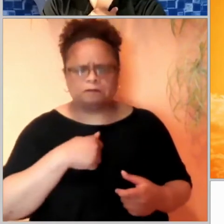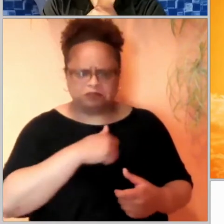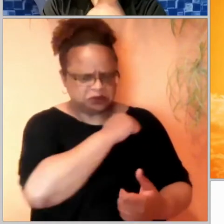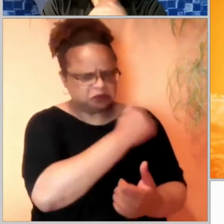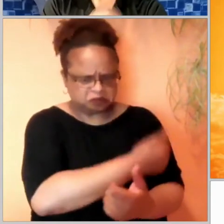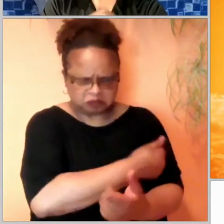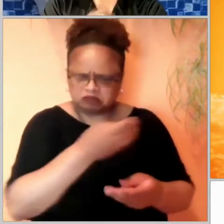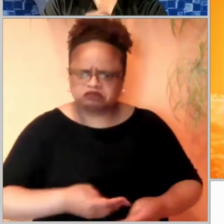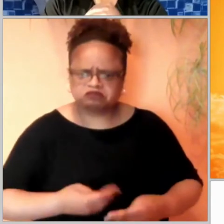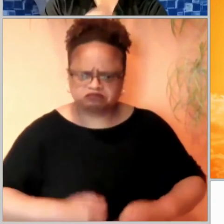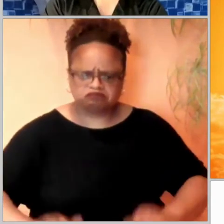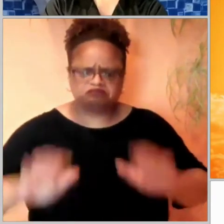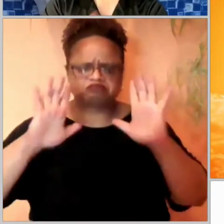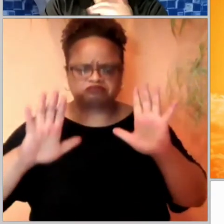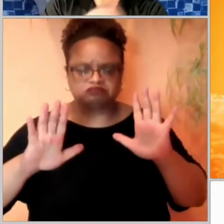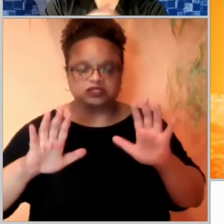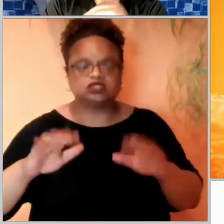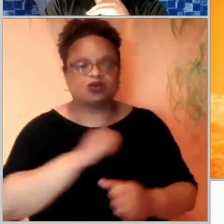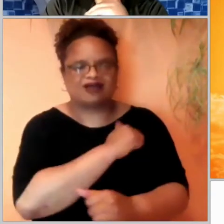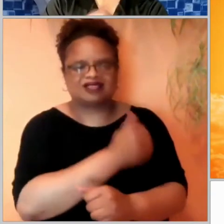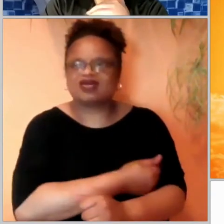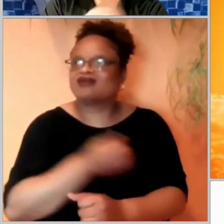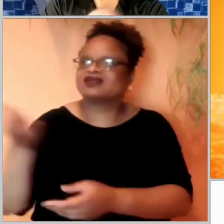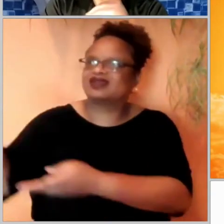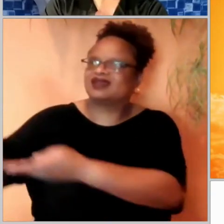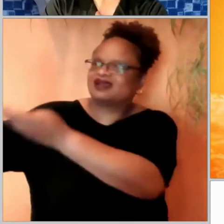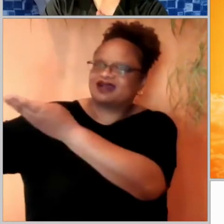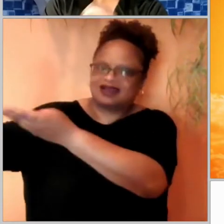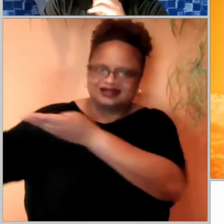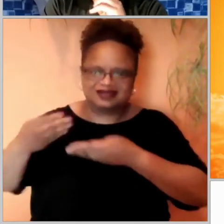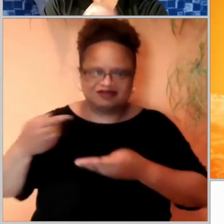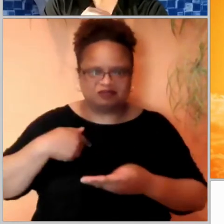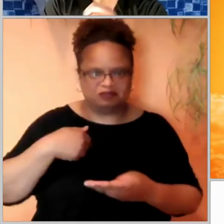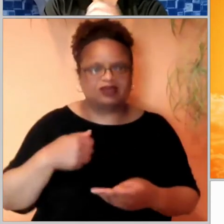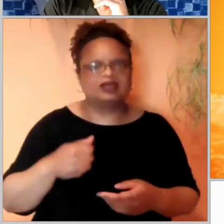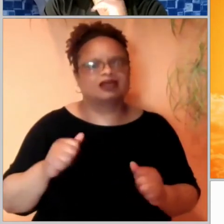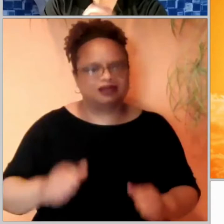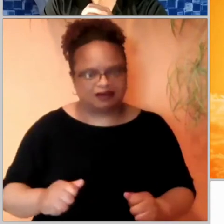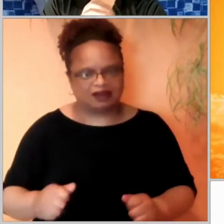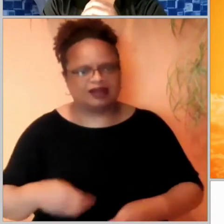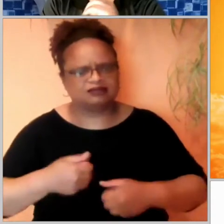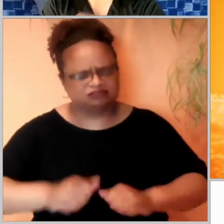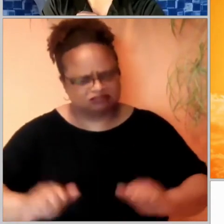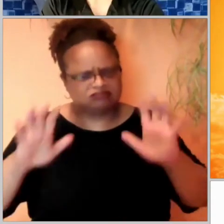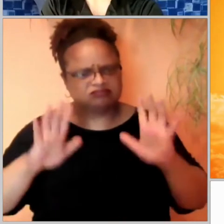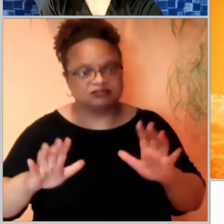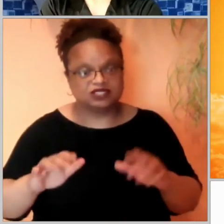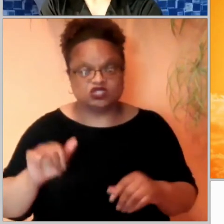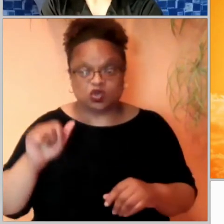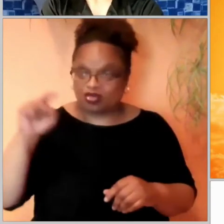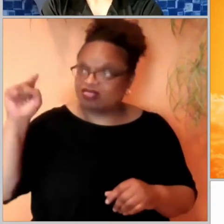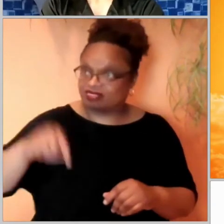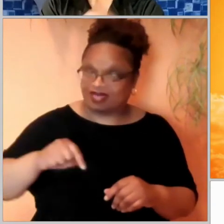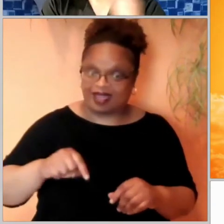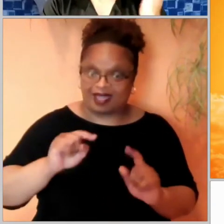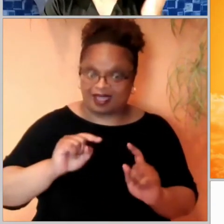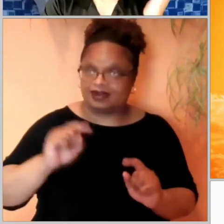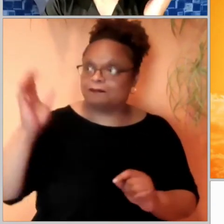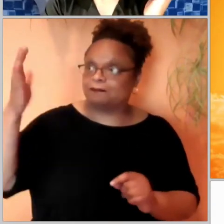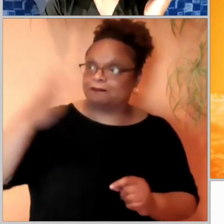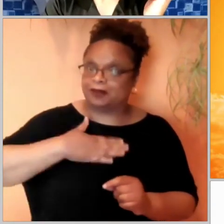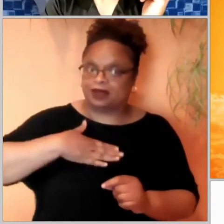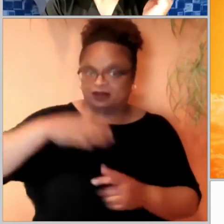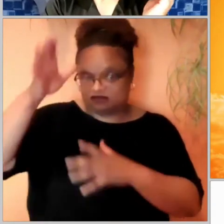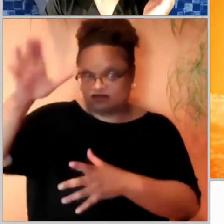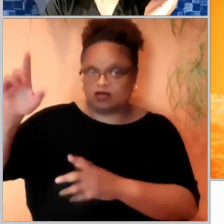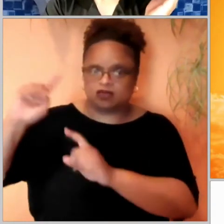my life and I have the authority to take my life back again. This is what the father ordered me to do. The Jews